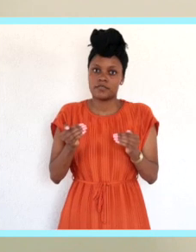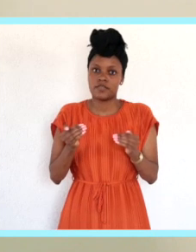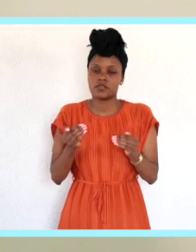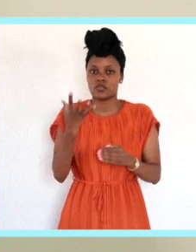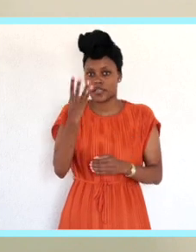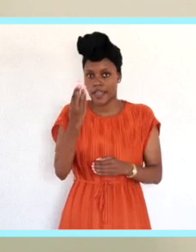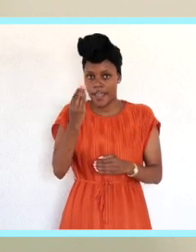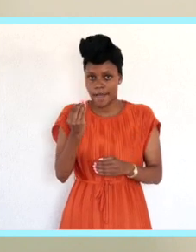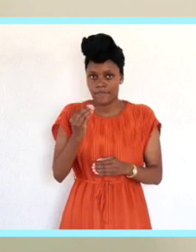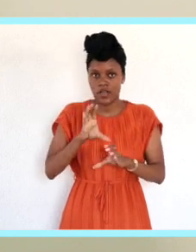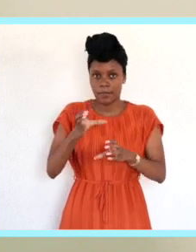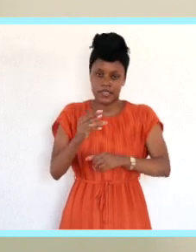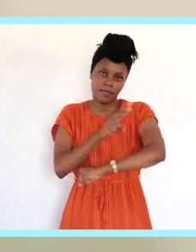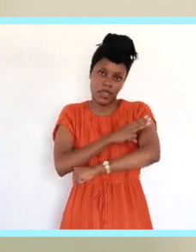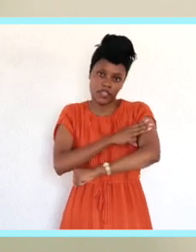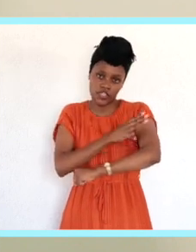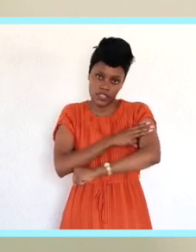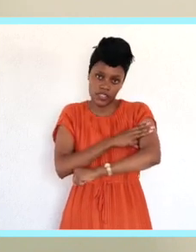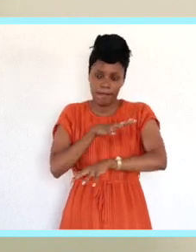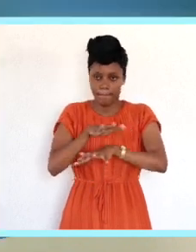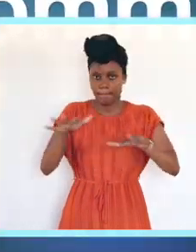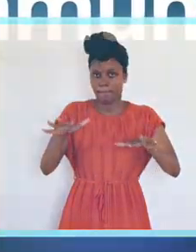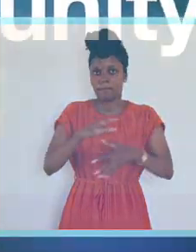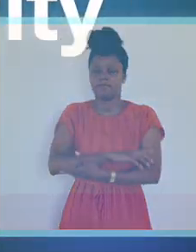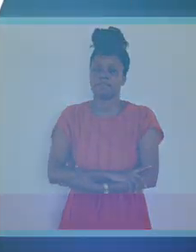management which includes the campus managers.